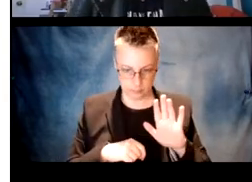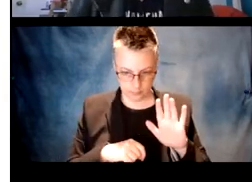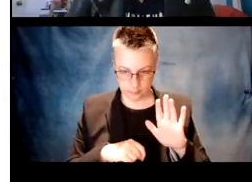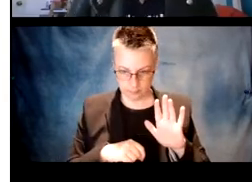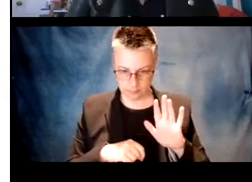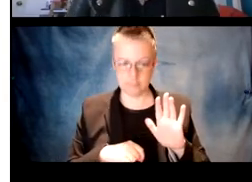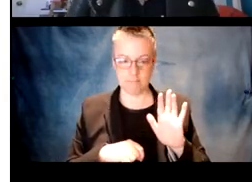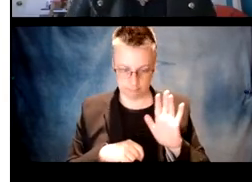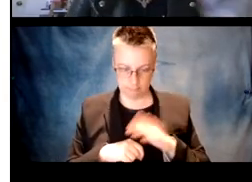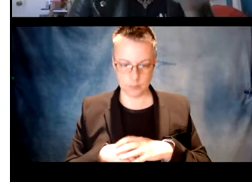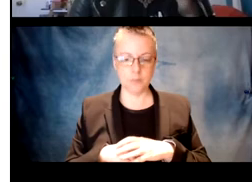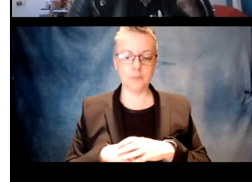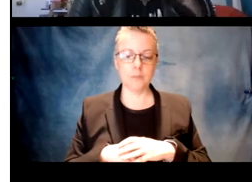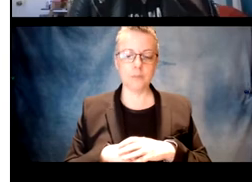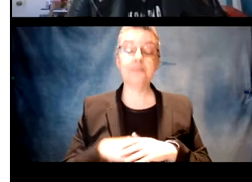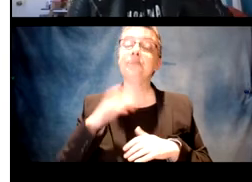Okay, experiment one.